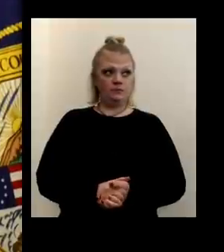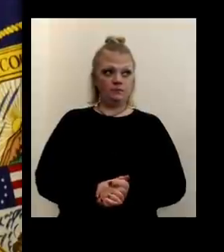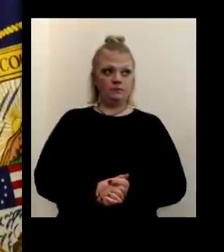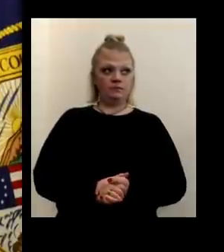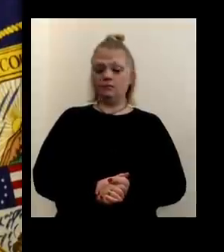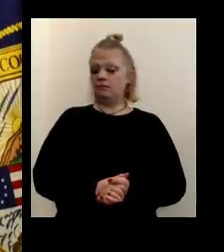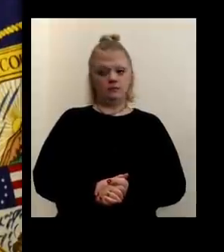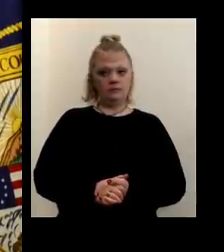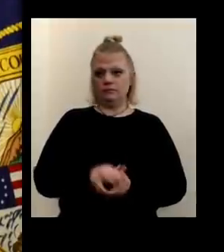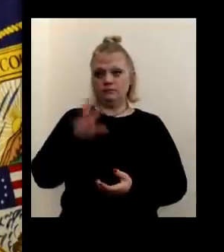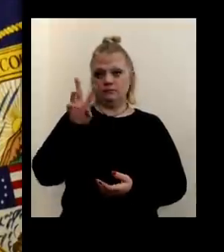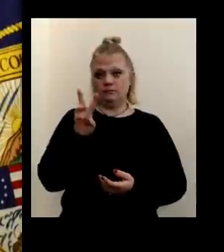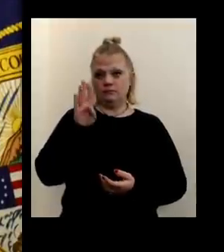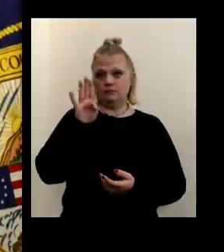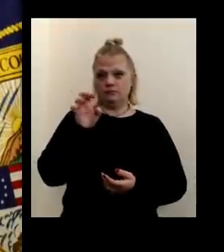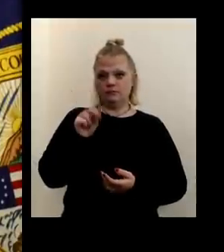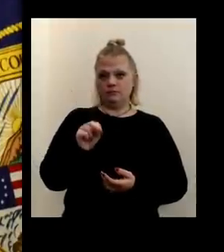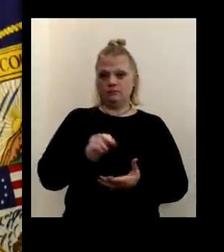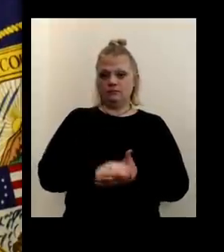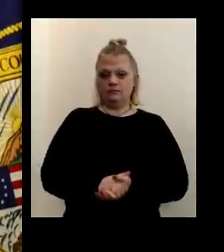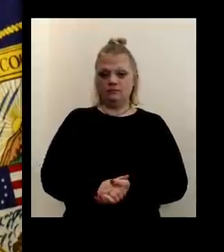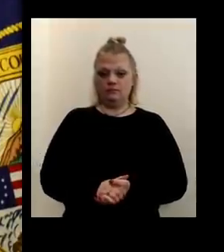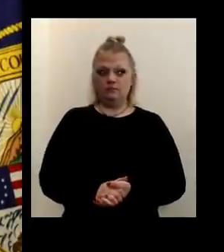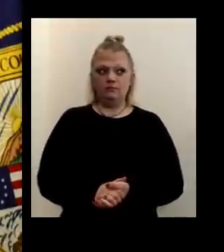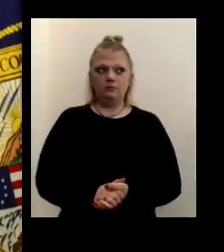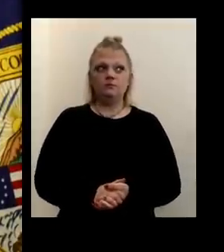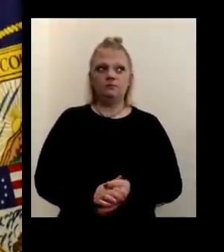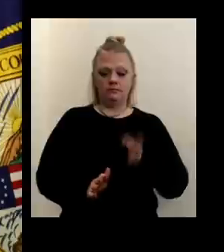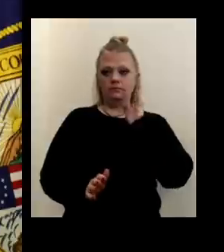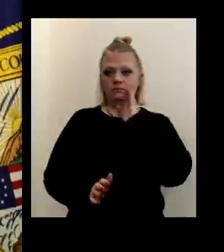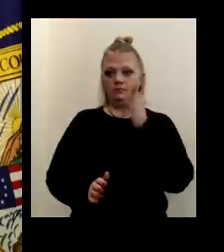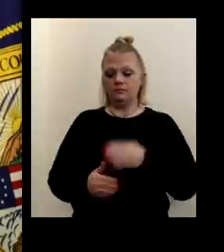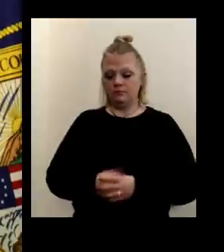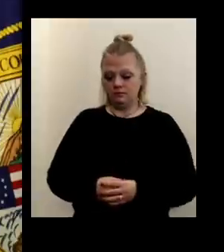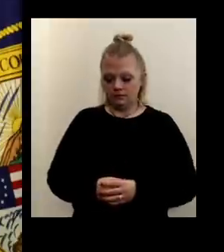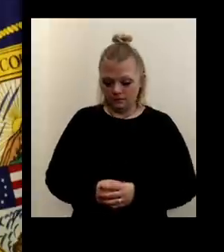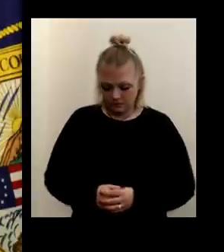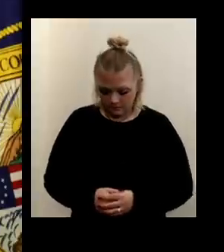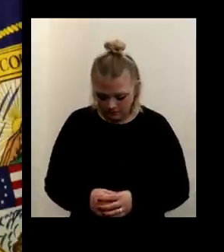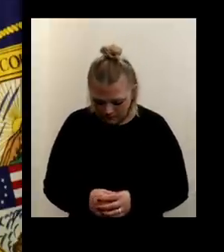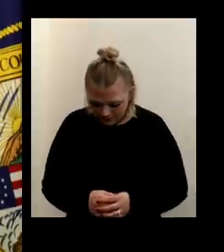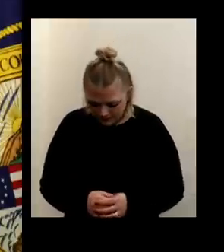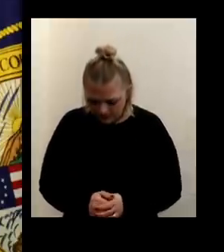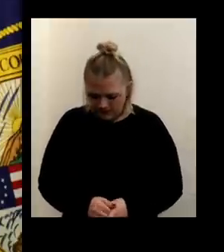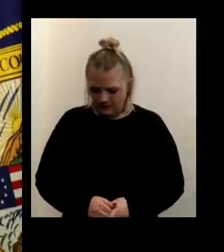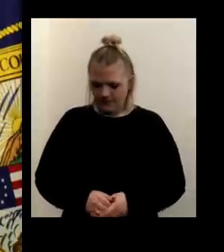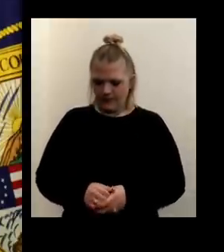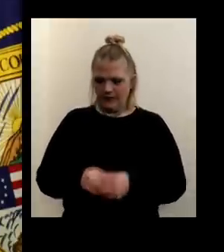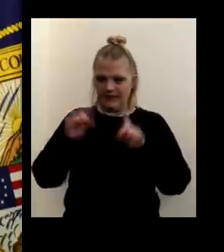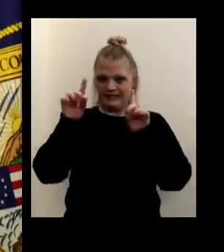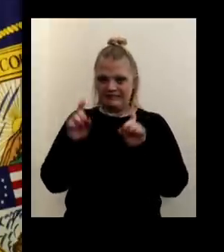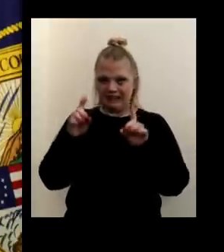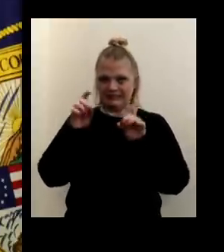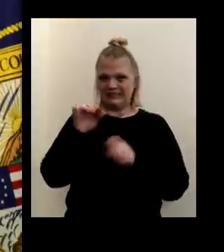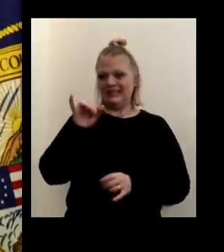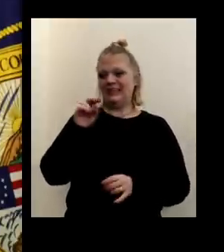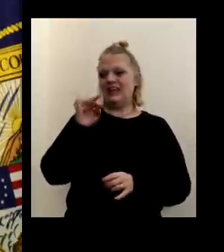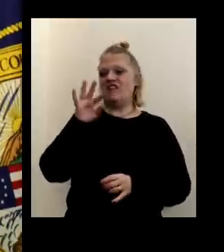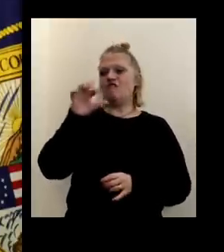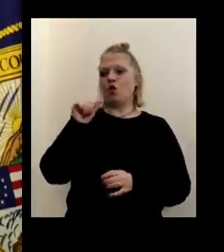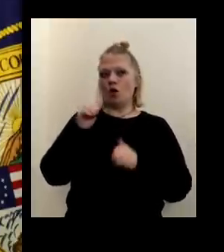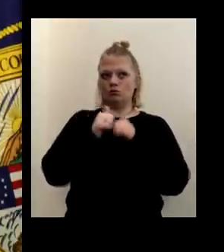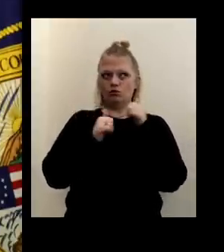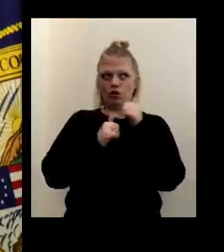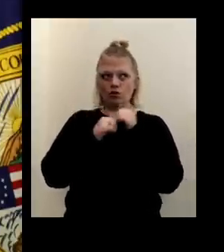If not WBEN. Hi, Mark. the testing infrastructure we noticed is going up, uh, outside